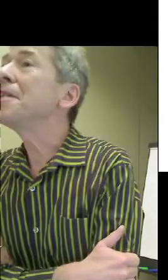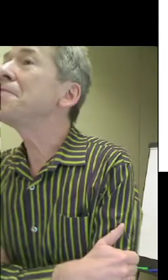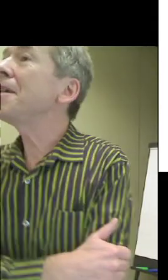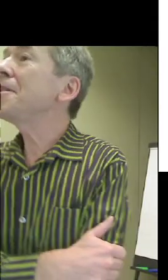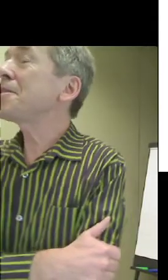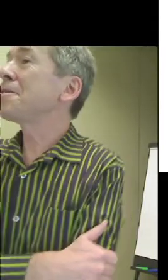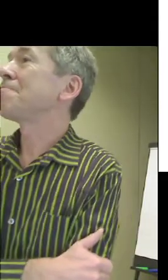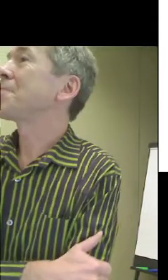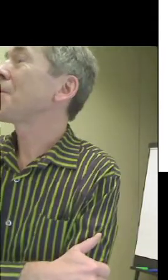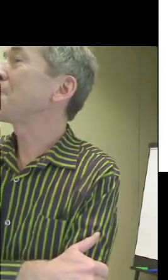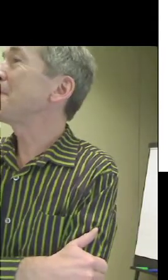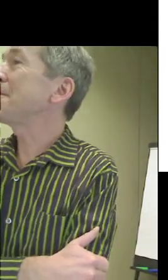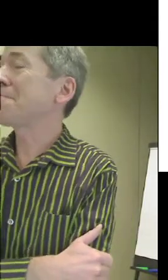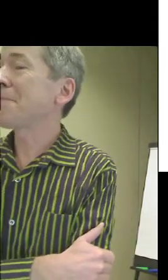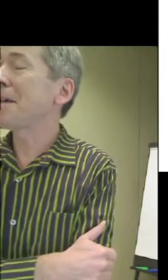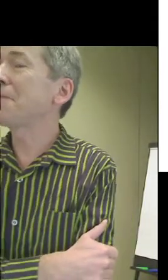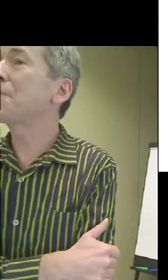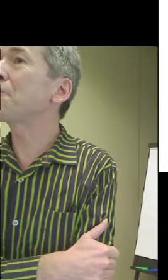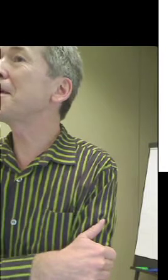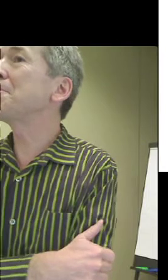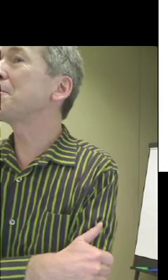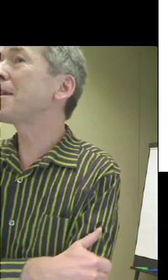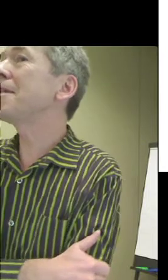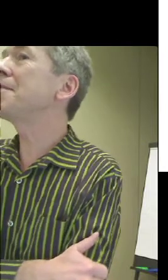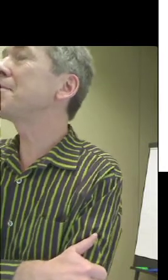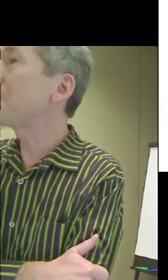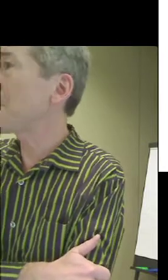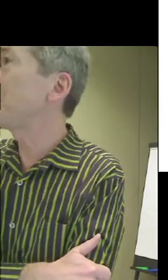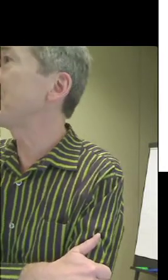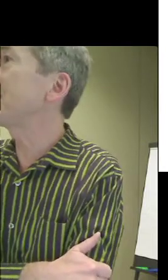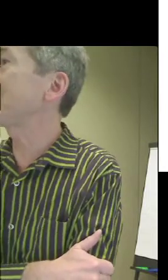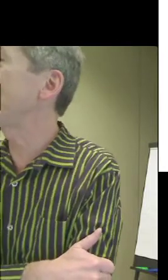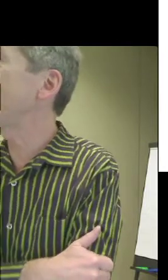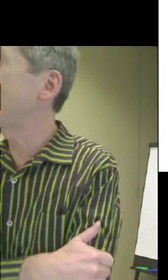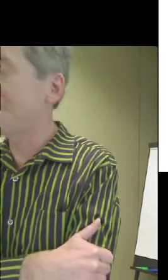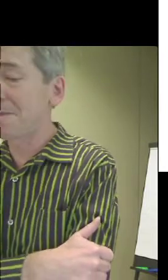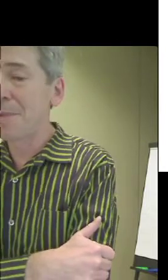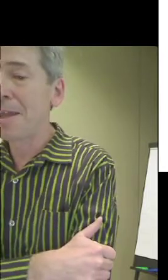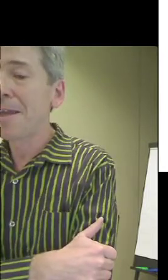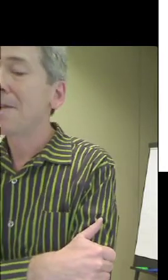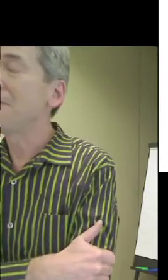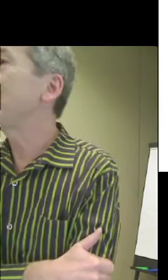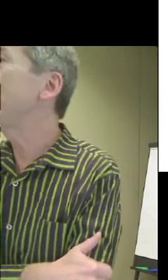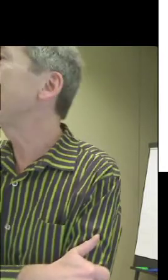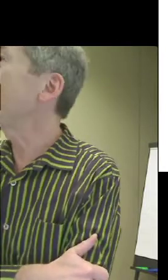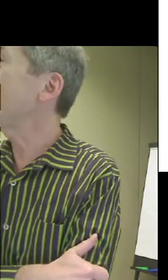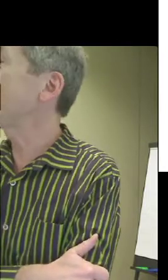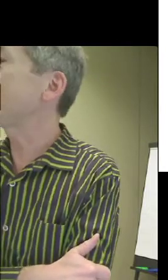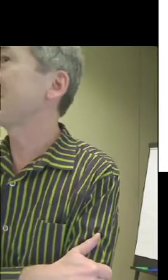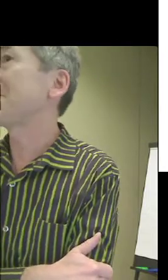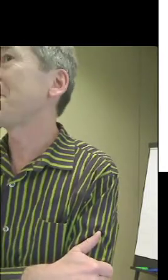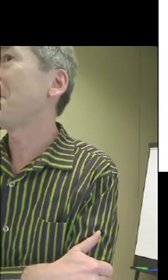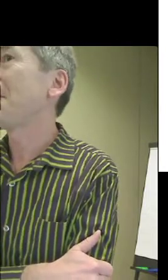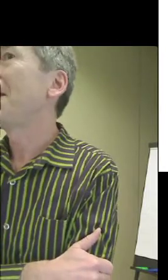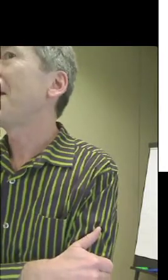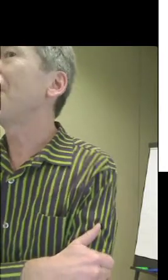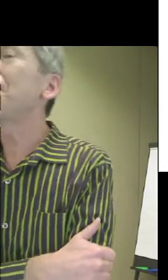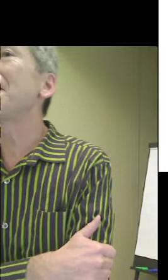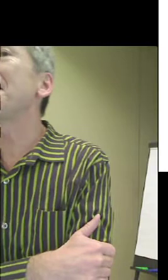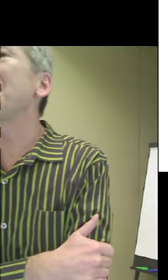So in relation to this kind of requirement or at least utopian aspiration of equal access,